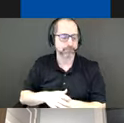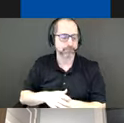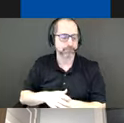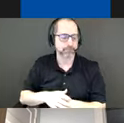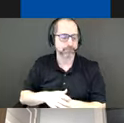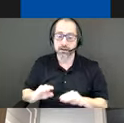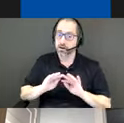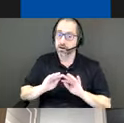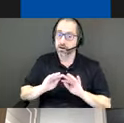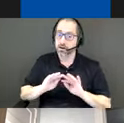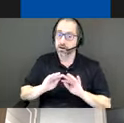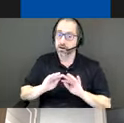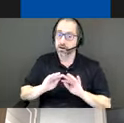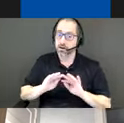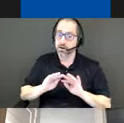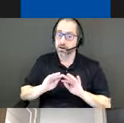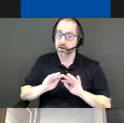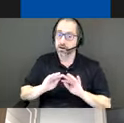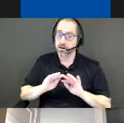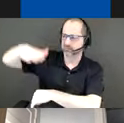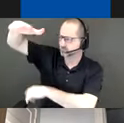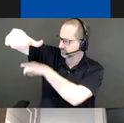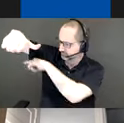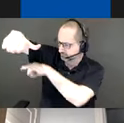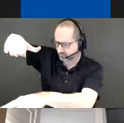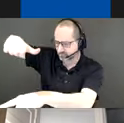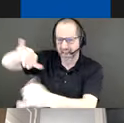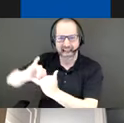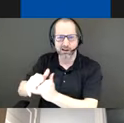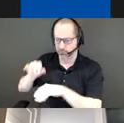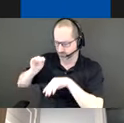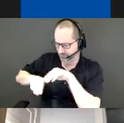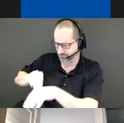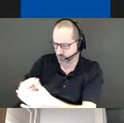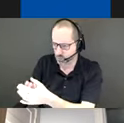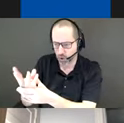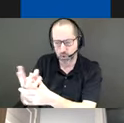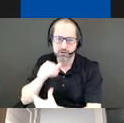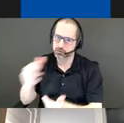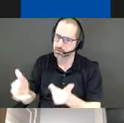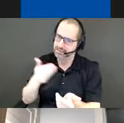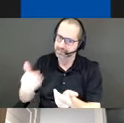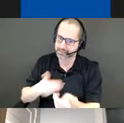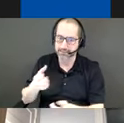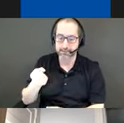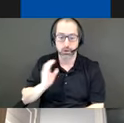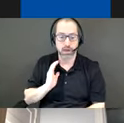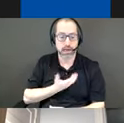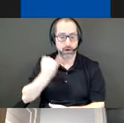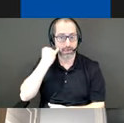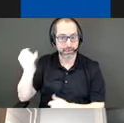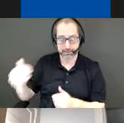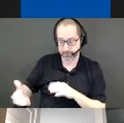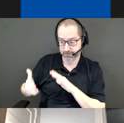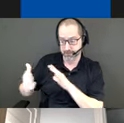conducive to lots of planting and lots of different things so we've taken the approach that this